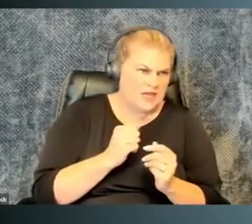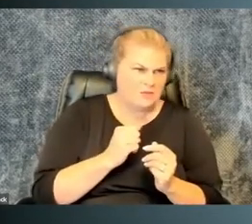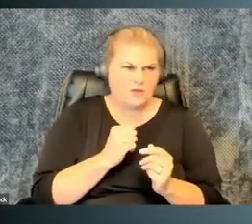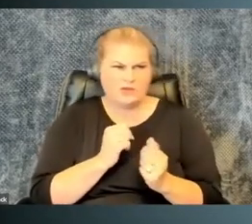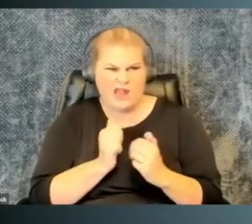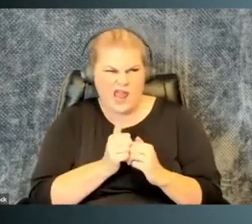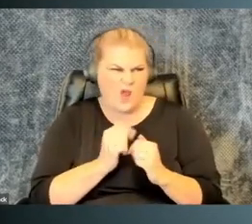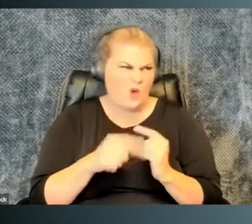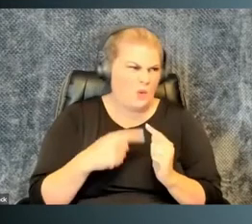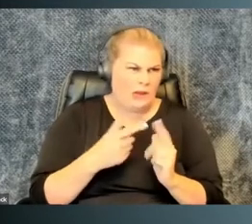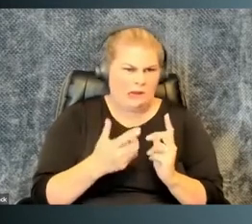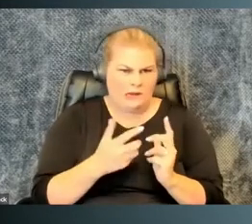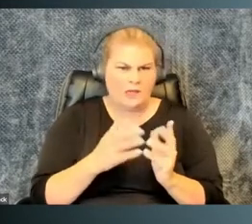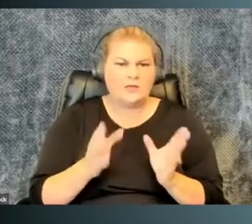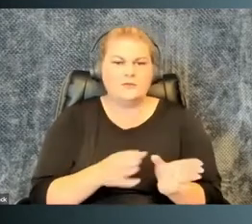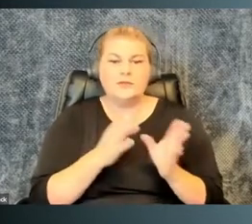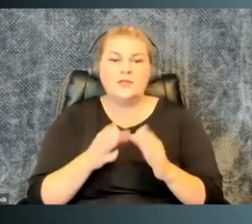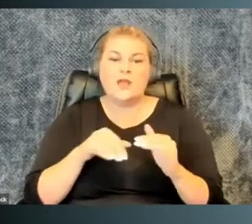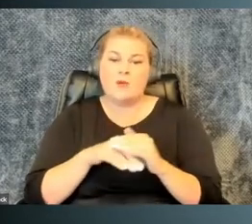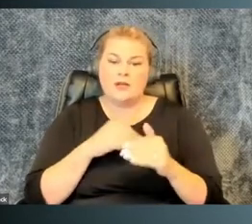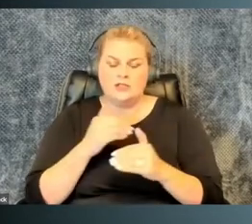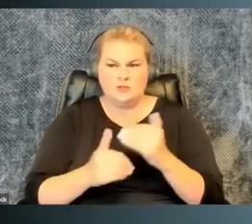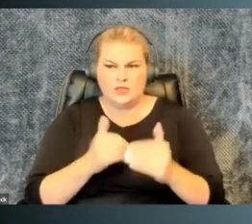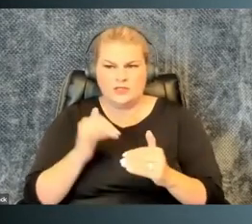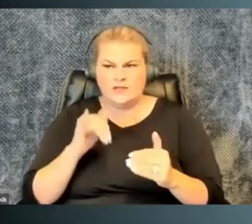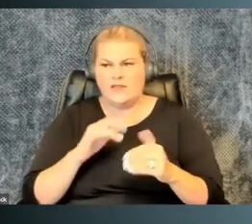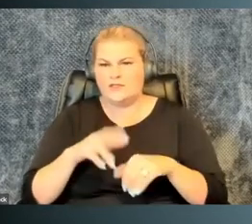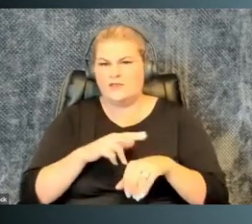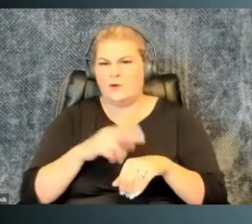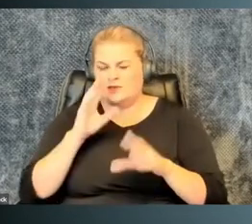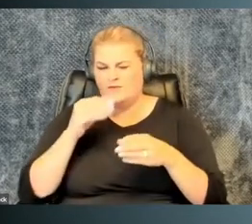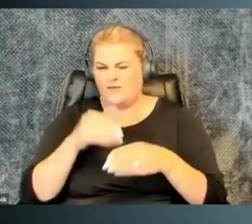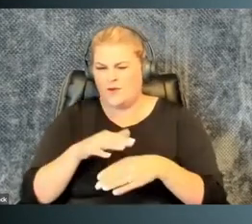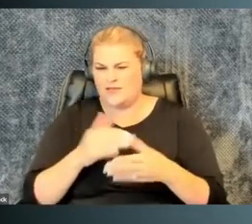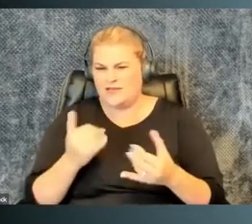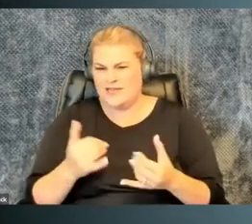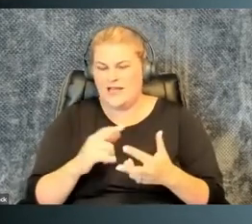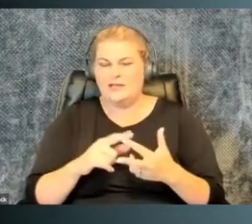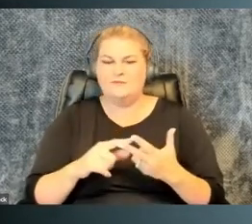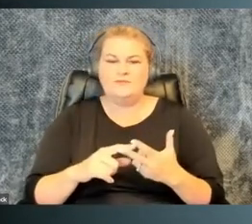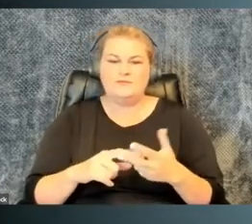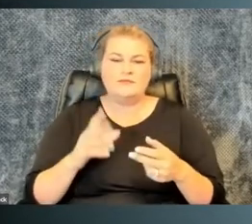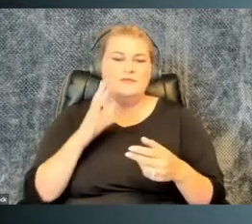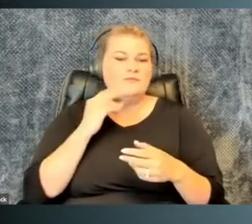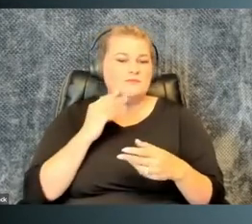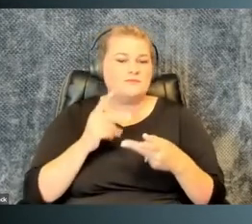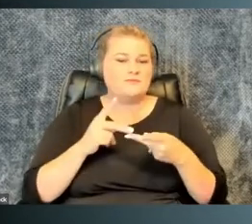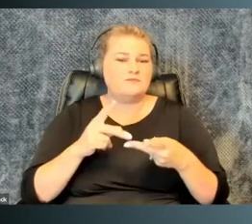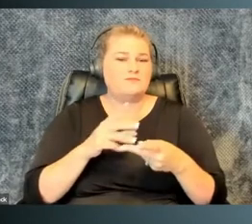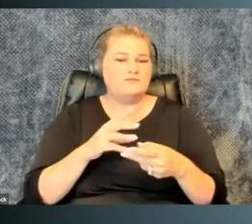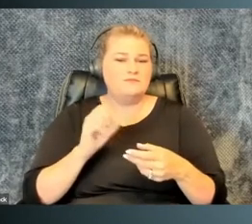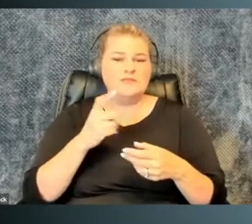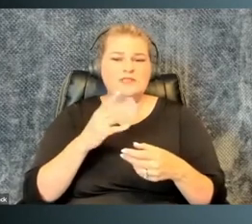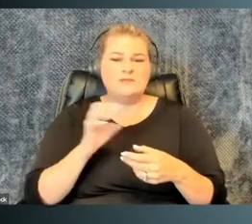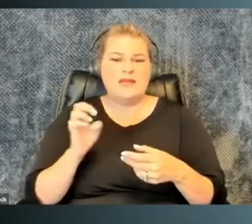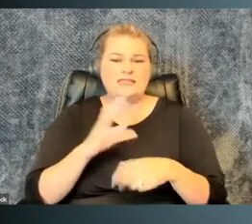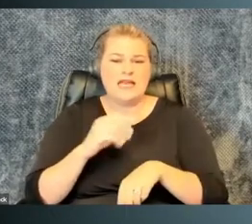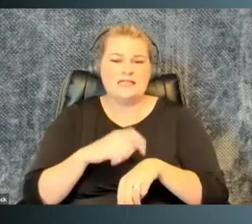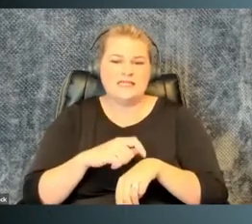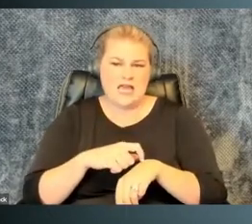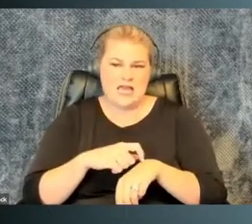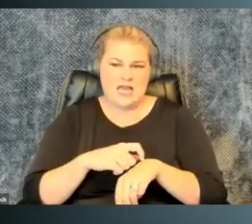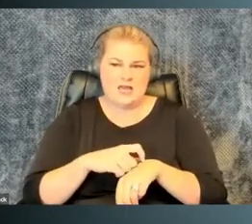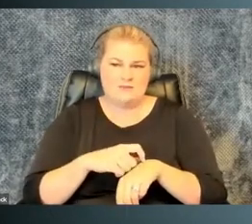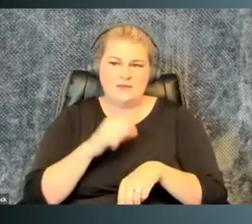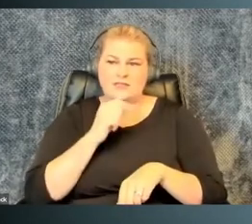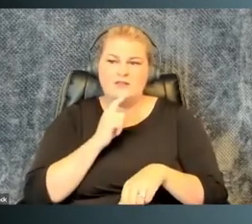you tell people you're disabled, and how and when. Accommodations process, and that's, of course, what I'm focused on. The experience of space